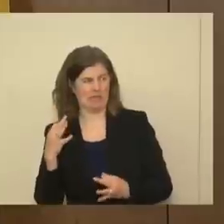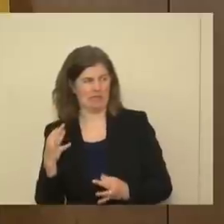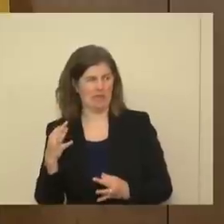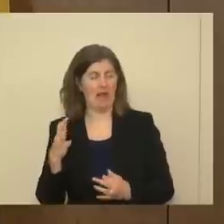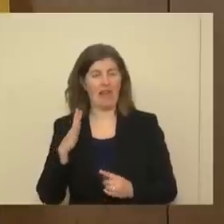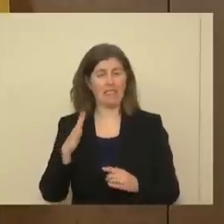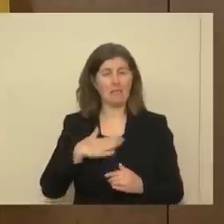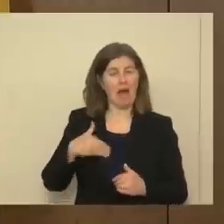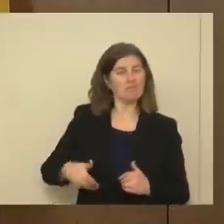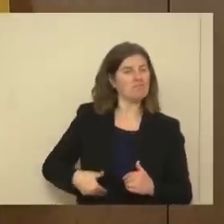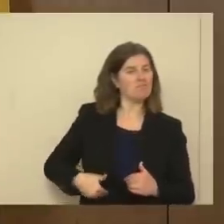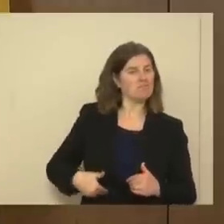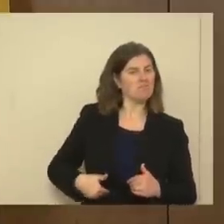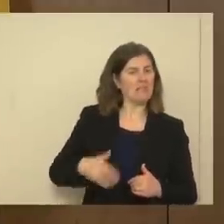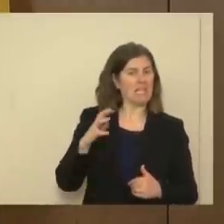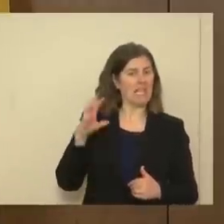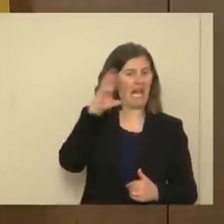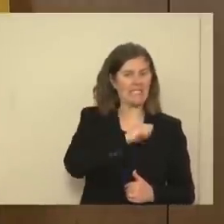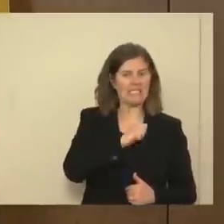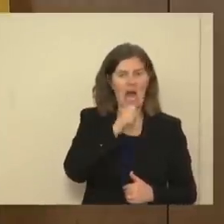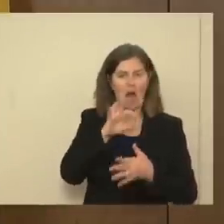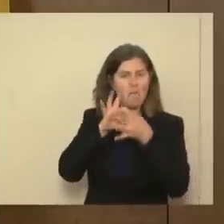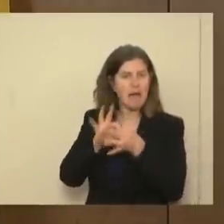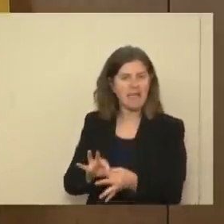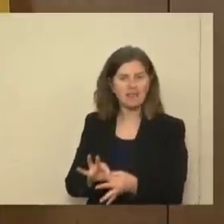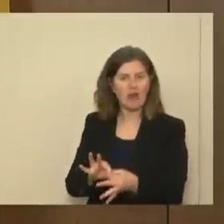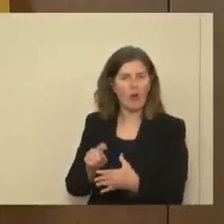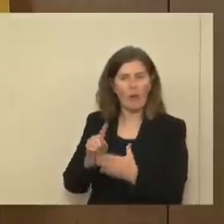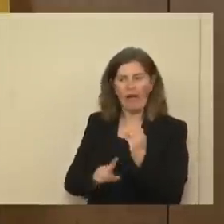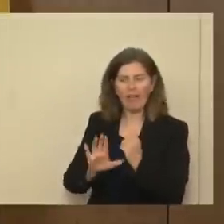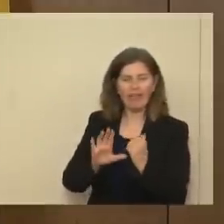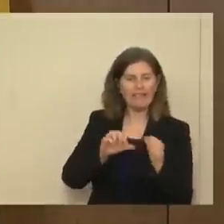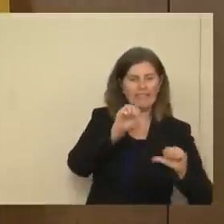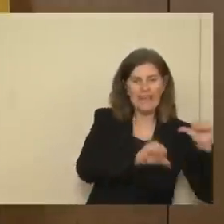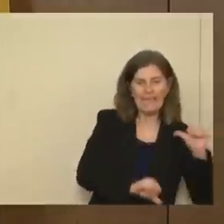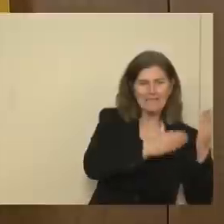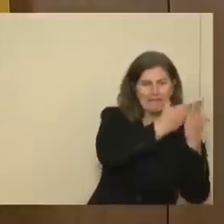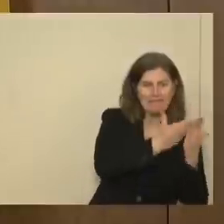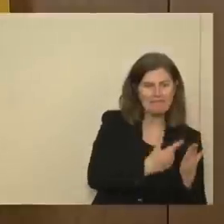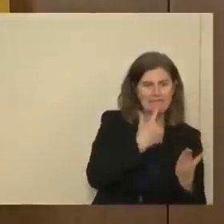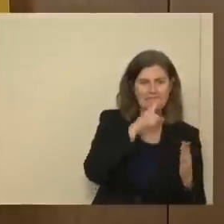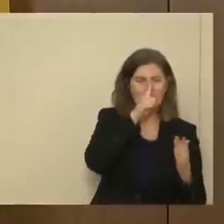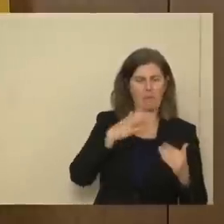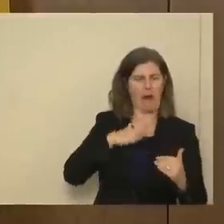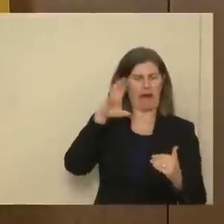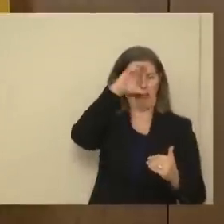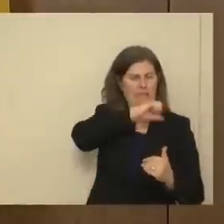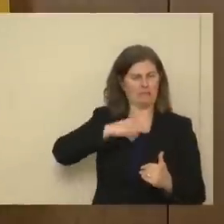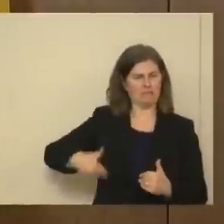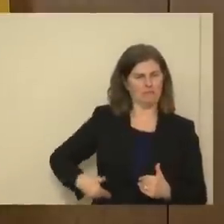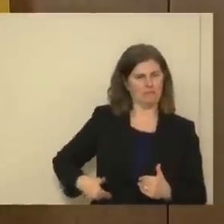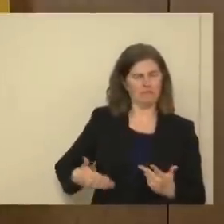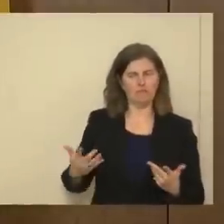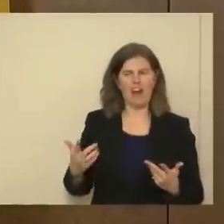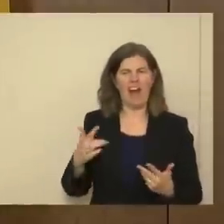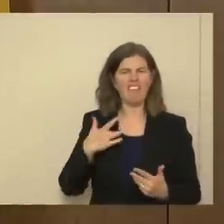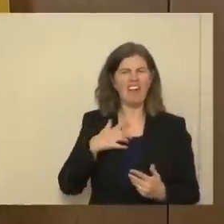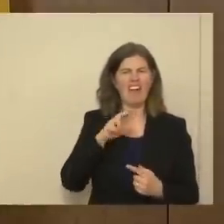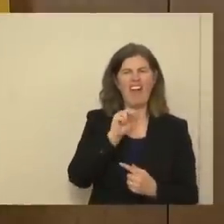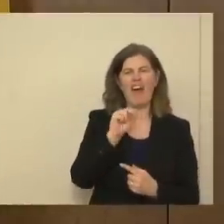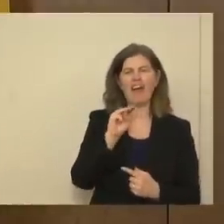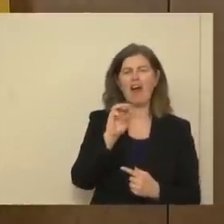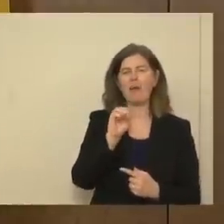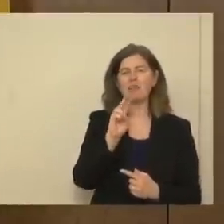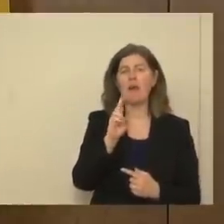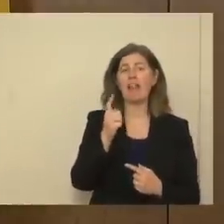that's my hunch, not based on the mat or scientific evidence. And I think New Mexico State is a bit